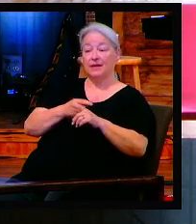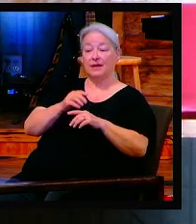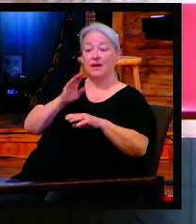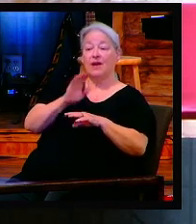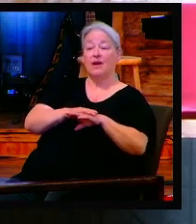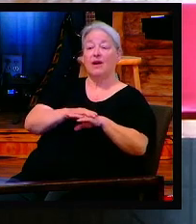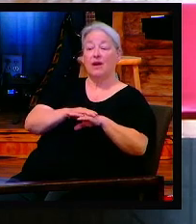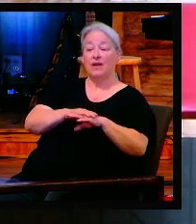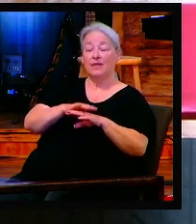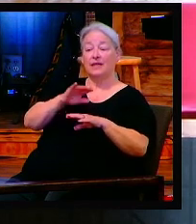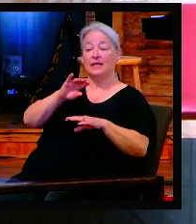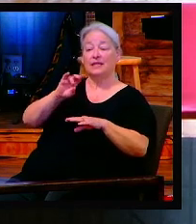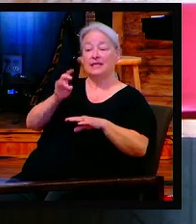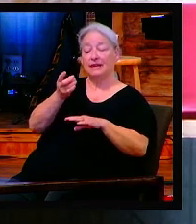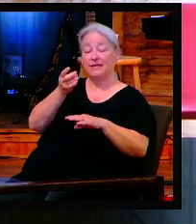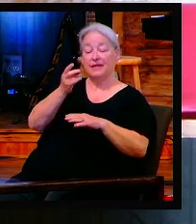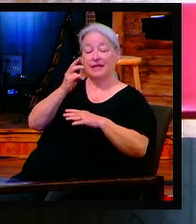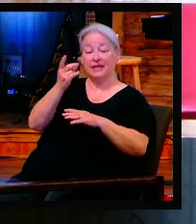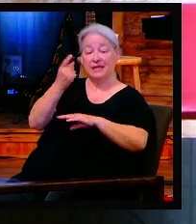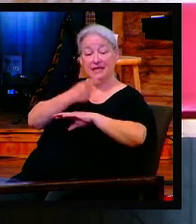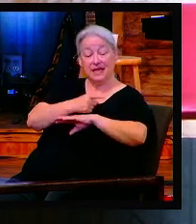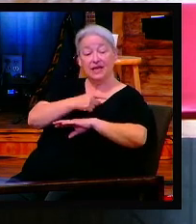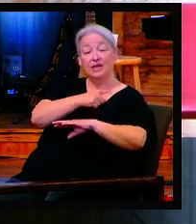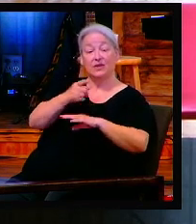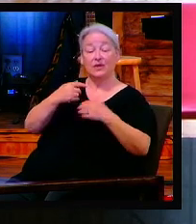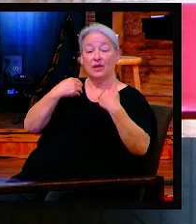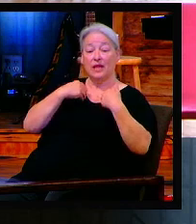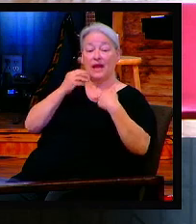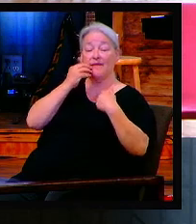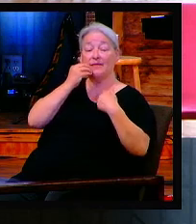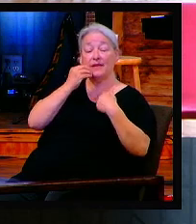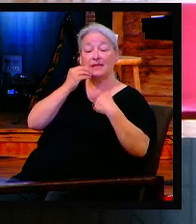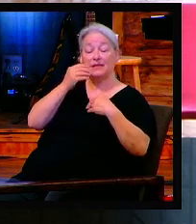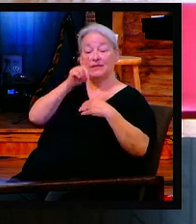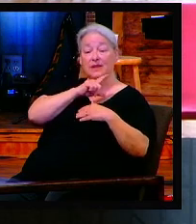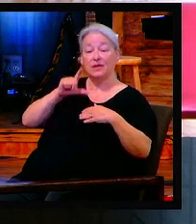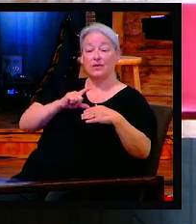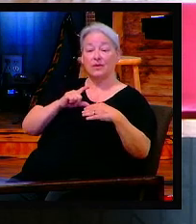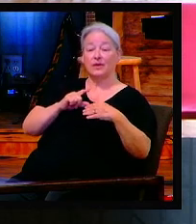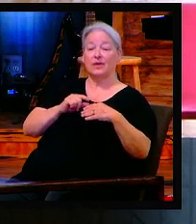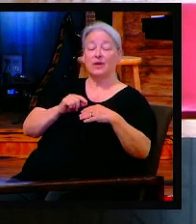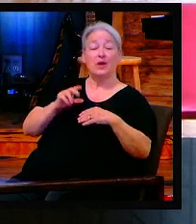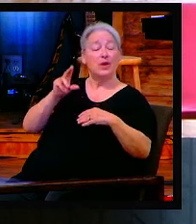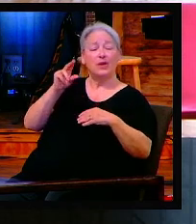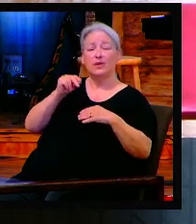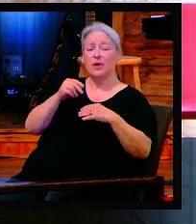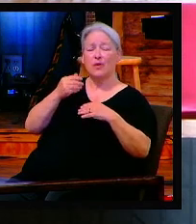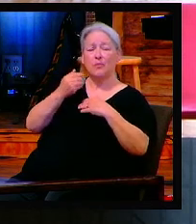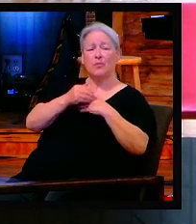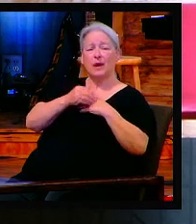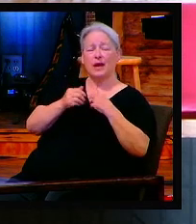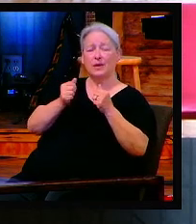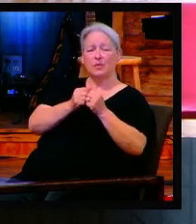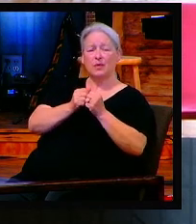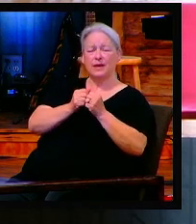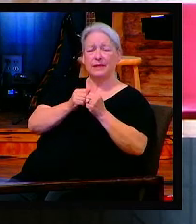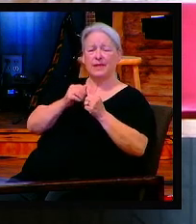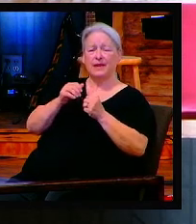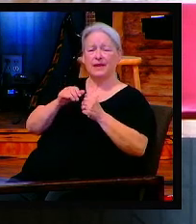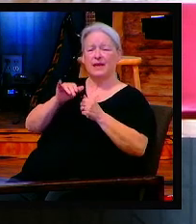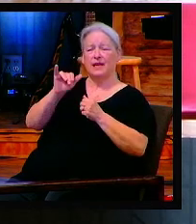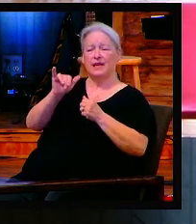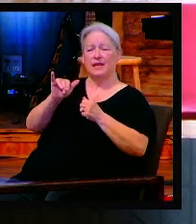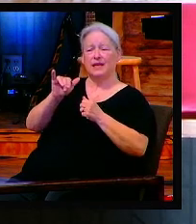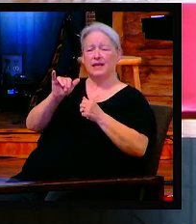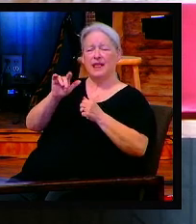shall be a feast to the Lord. Unleavened bread shall be eaten seven days. And no leavened bread shall be seen among you. Nor shall leaven be seen